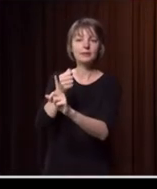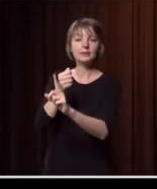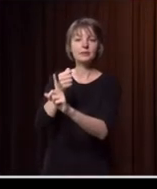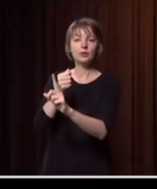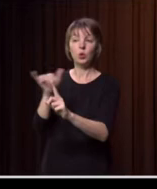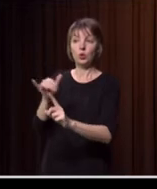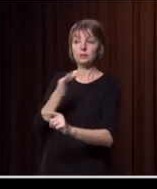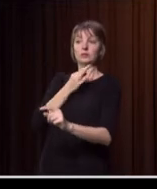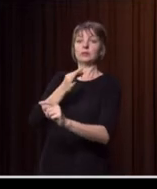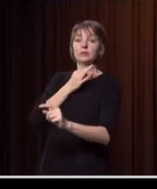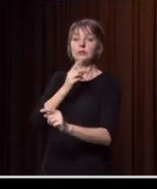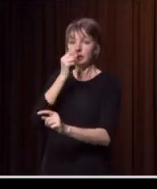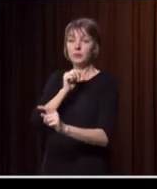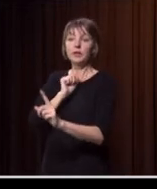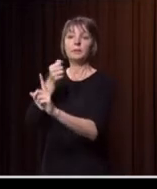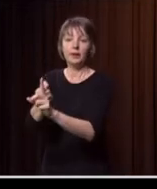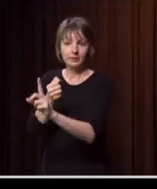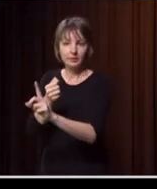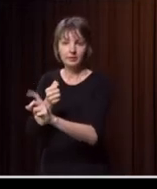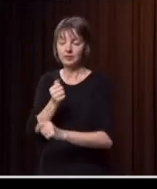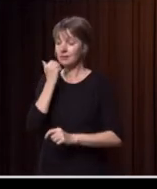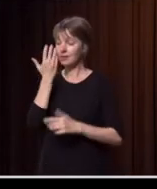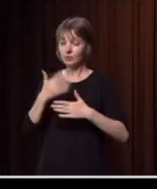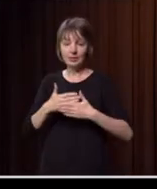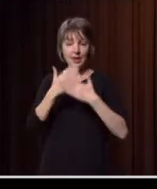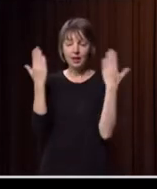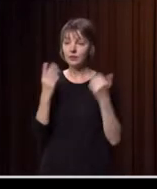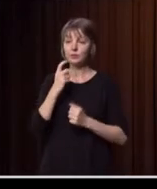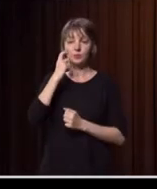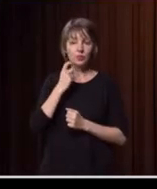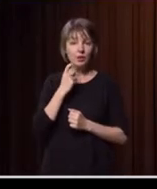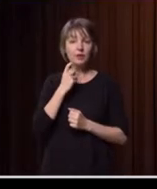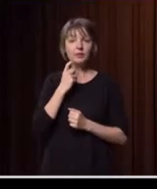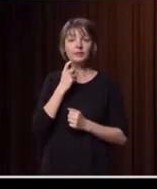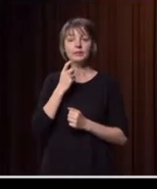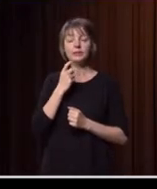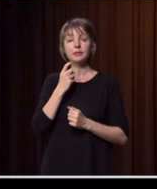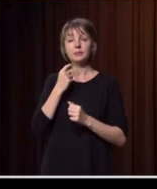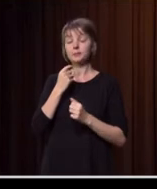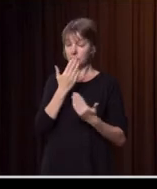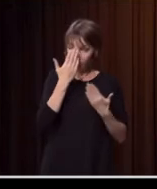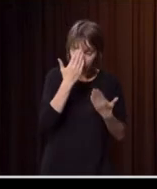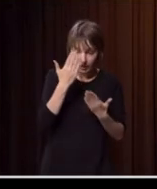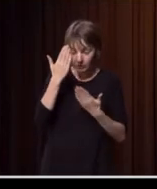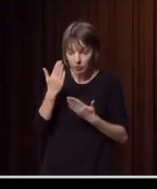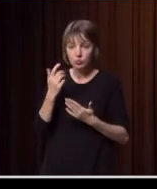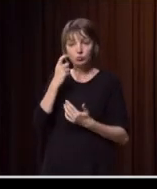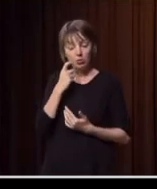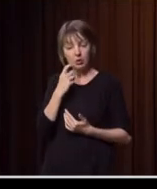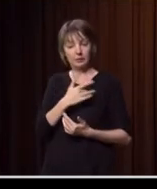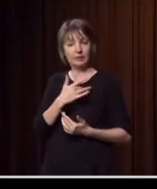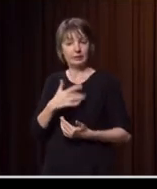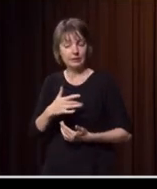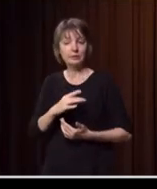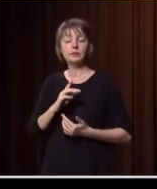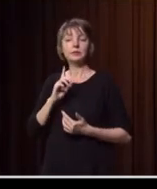threatened by these fires. And every day, as honestly as we possibly could, while still being respectful and very sensitive to what was, what